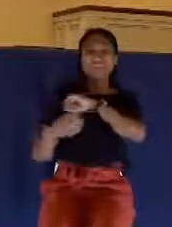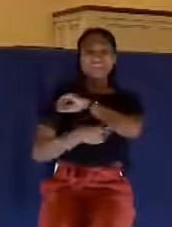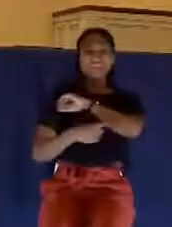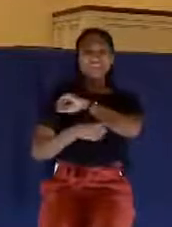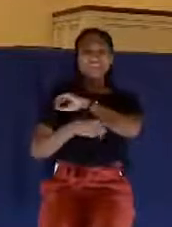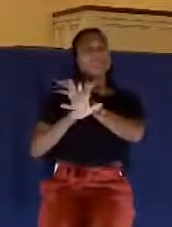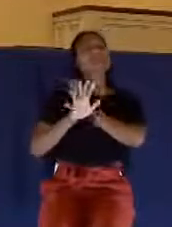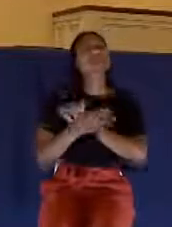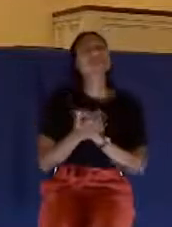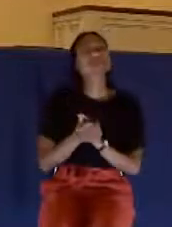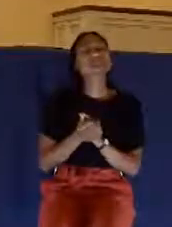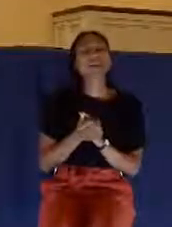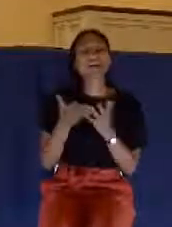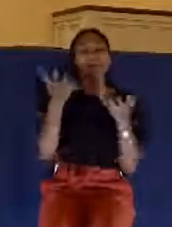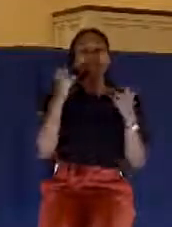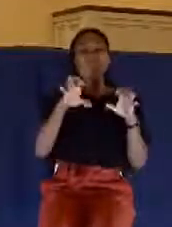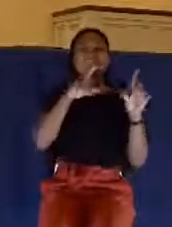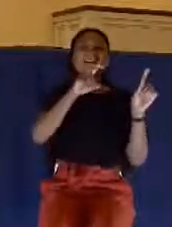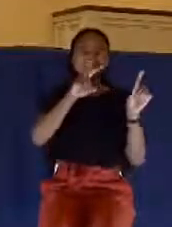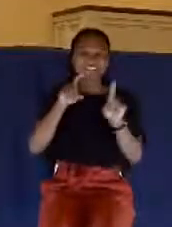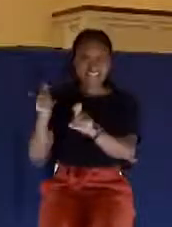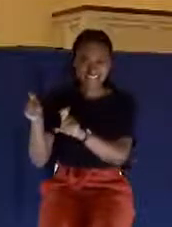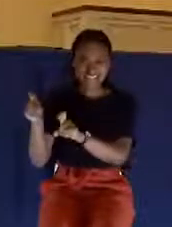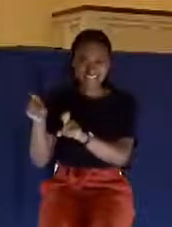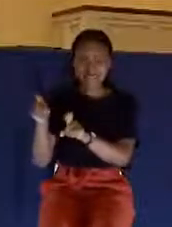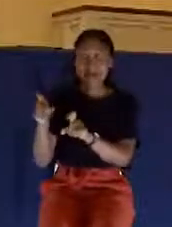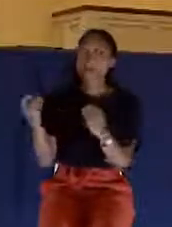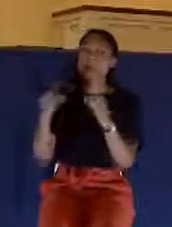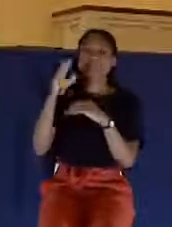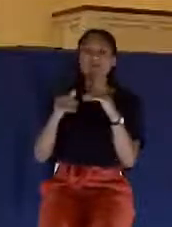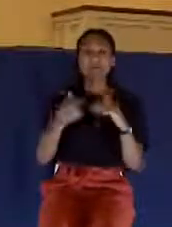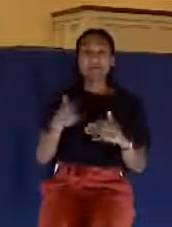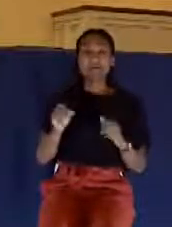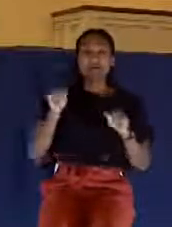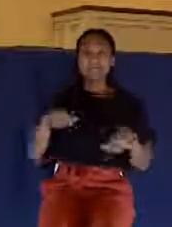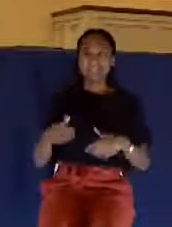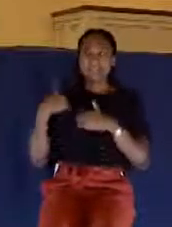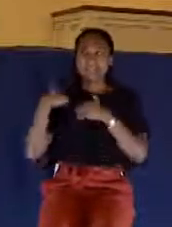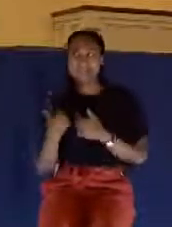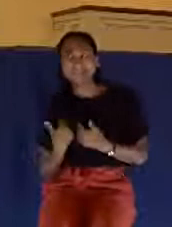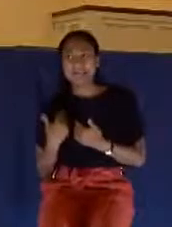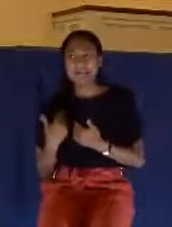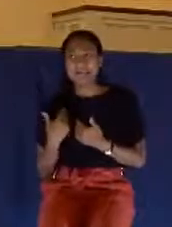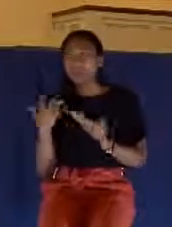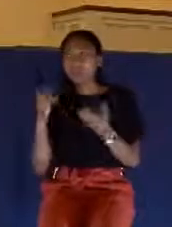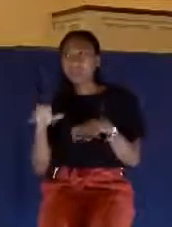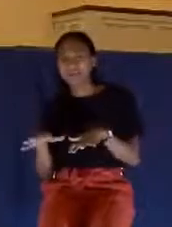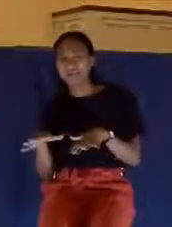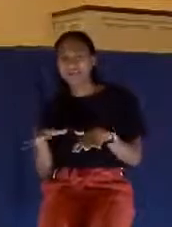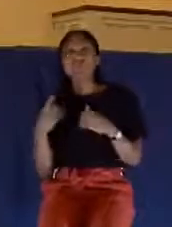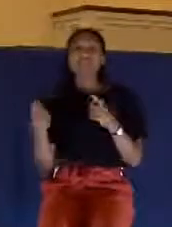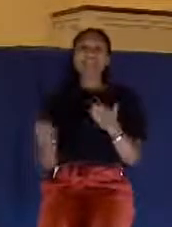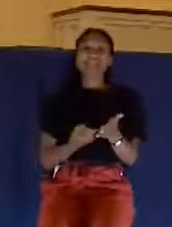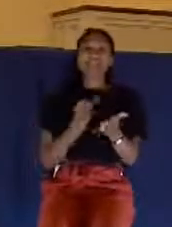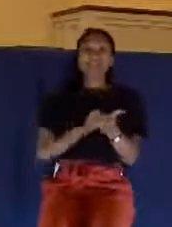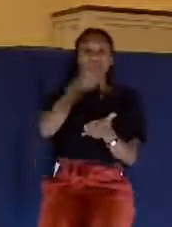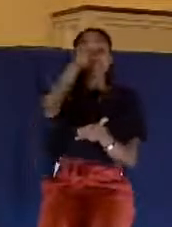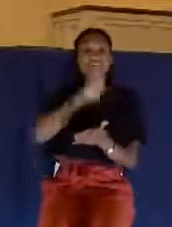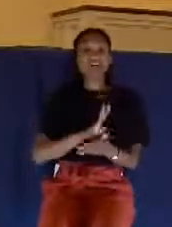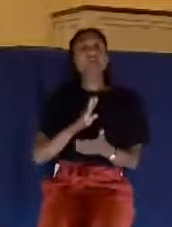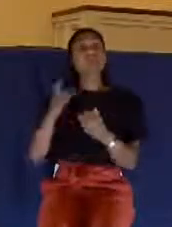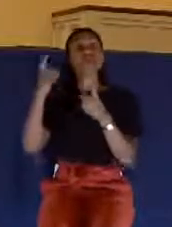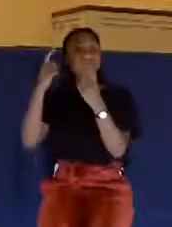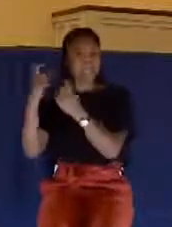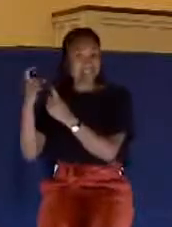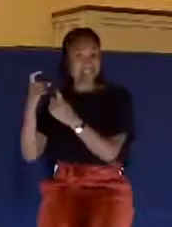that is more than I can bear. And so sometimes God will test us, but Satan will tempt